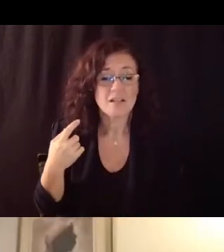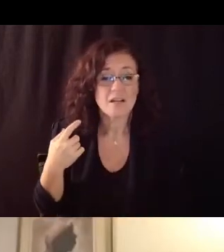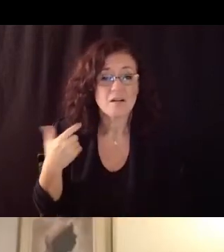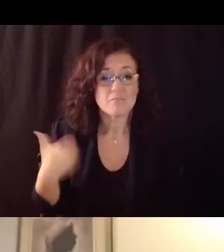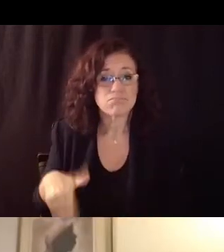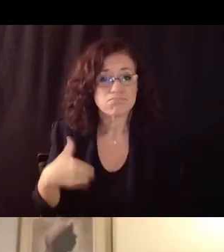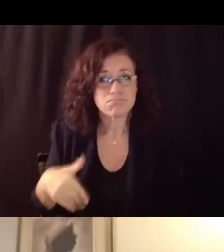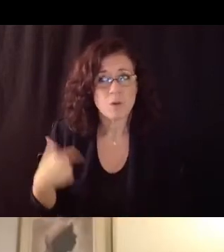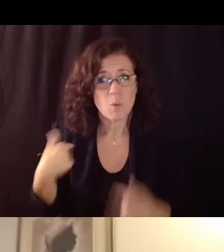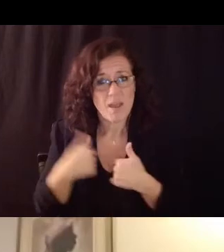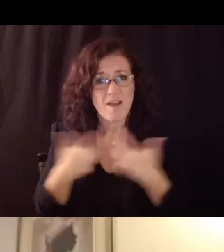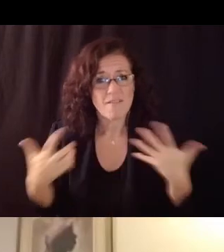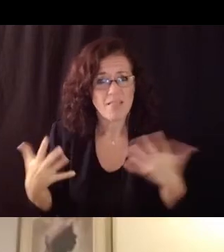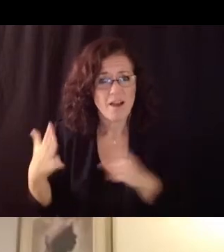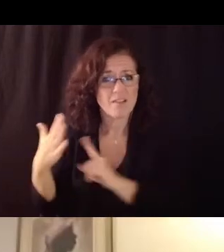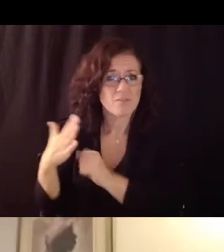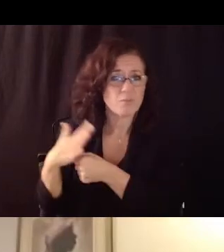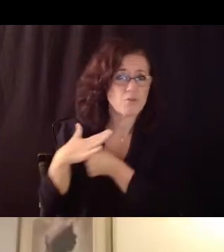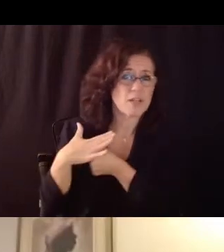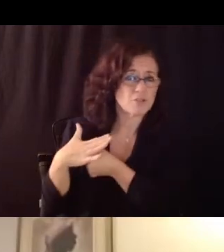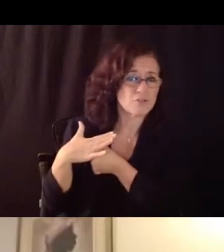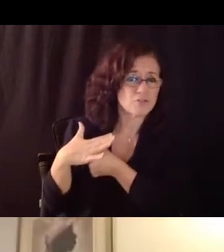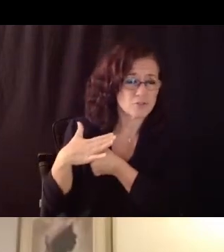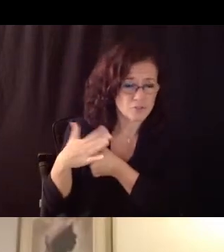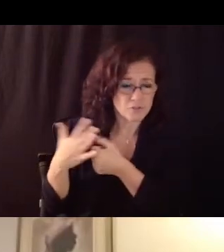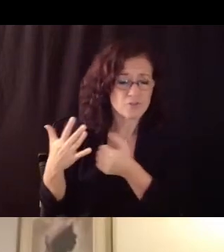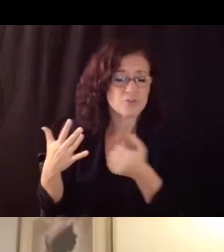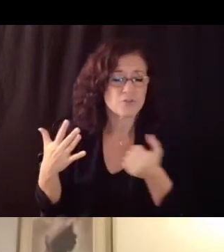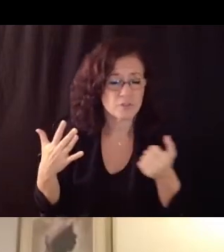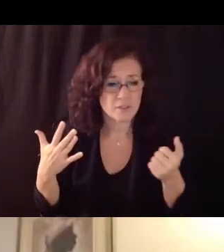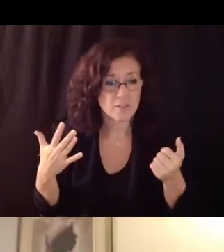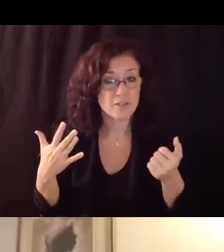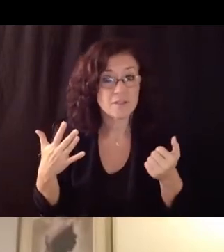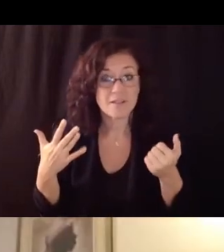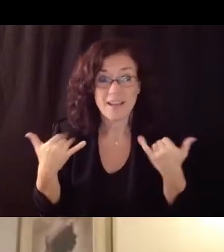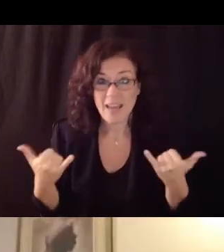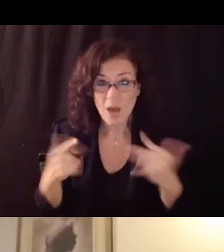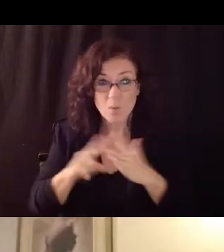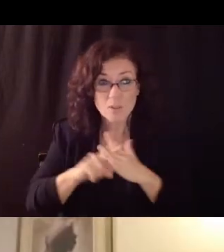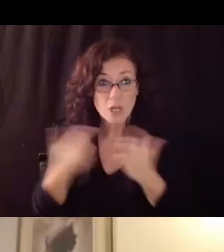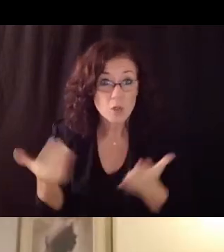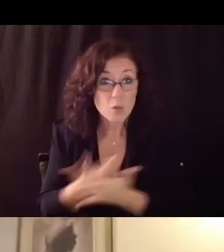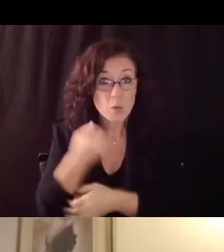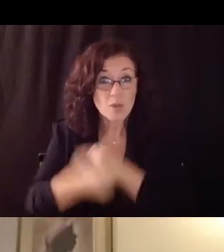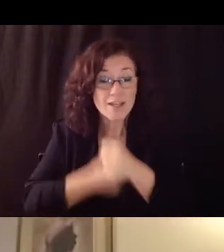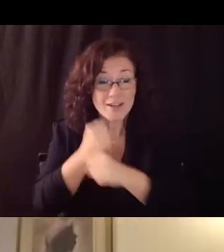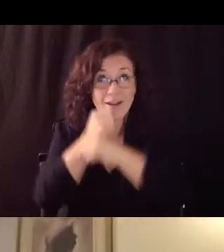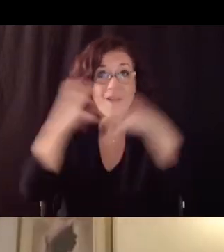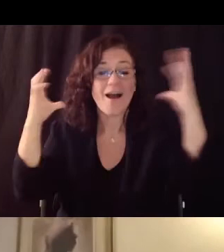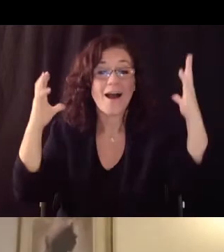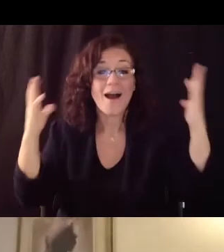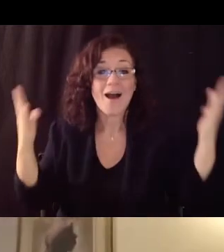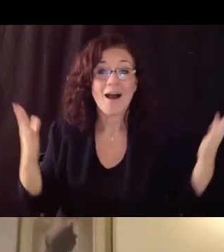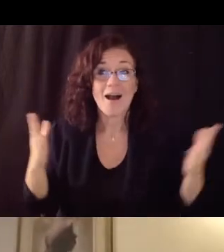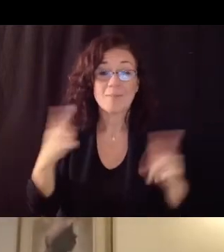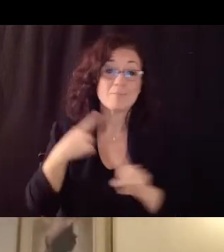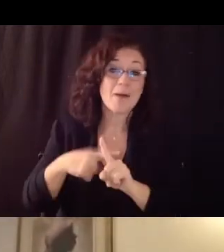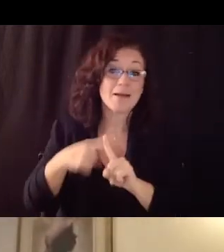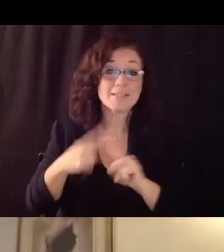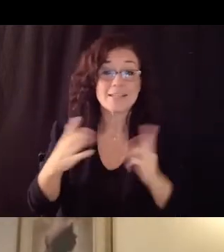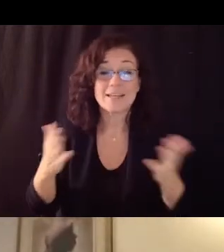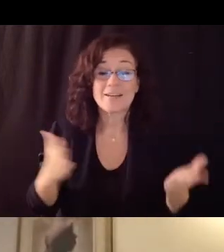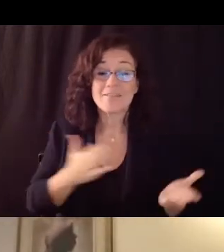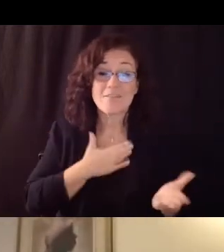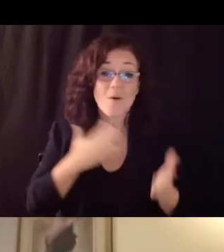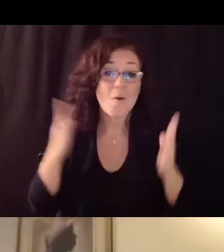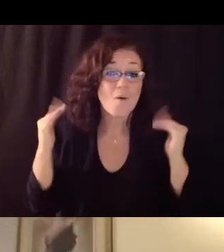um upon all of us and to welcome in this new year trying to be hopeful and then to have this happen on in the